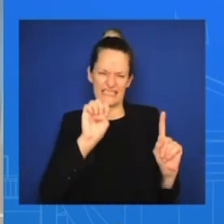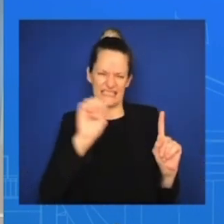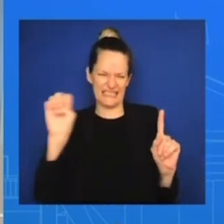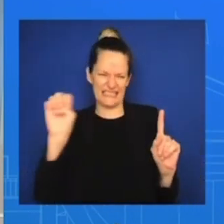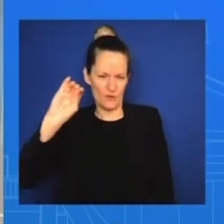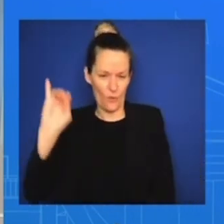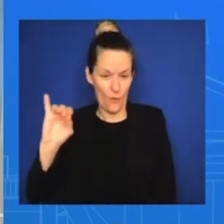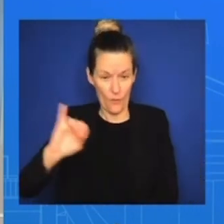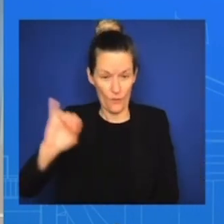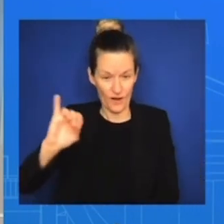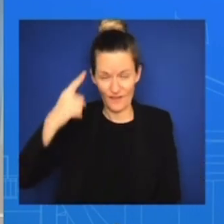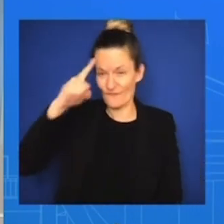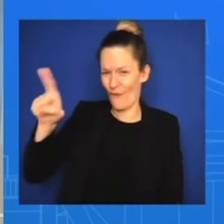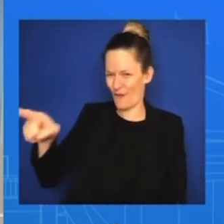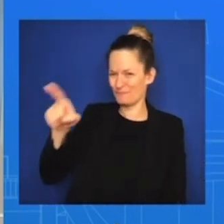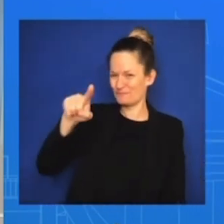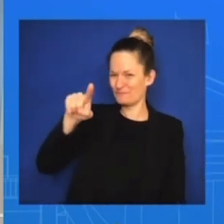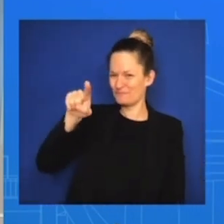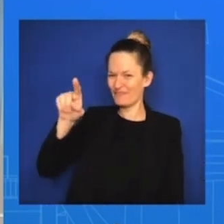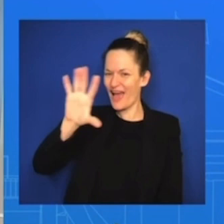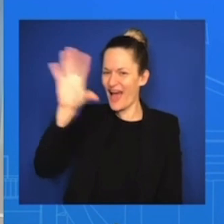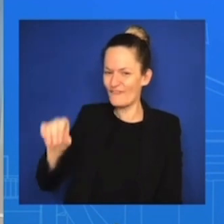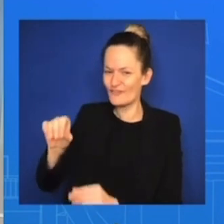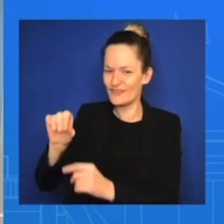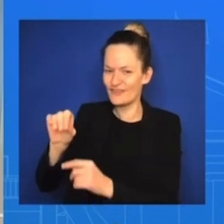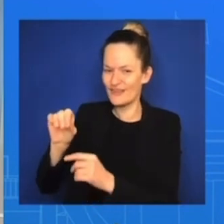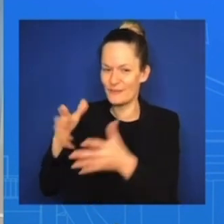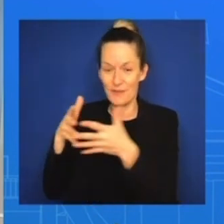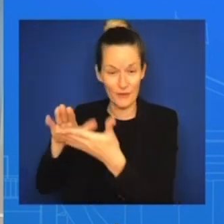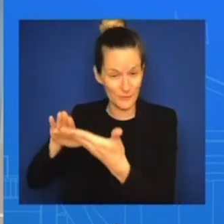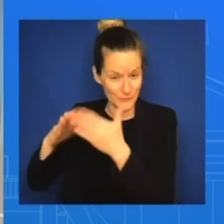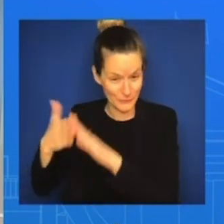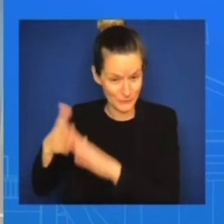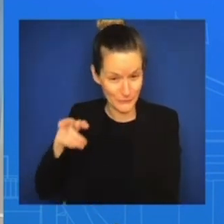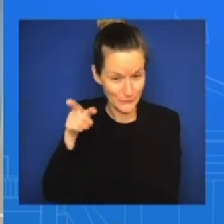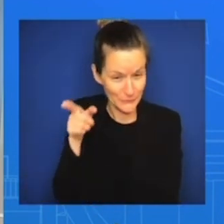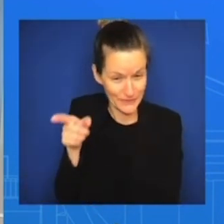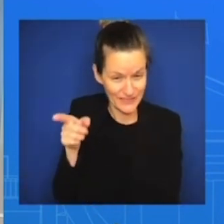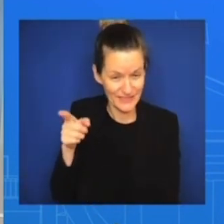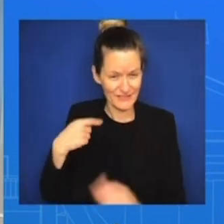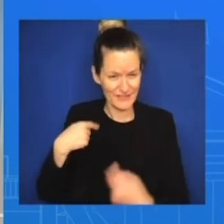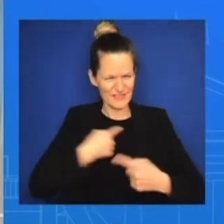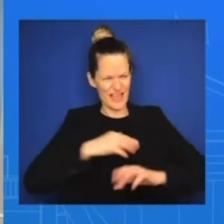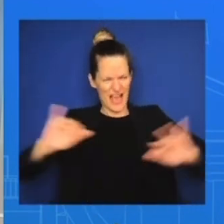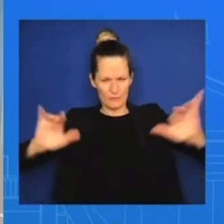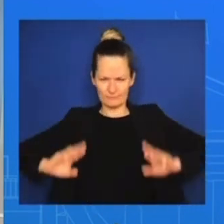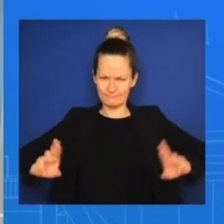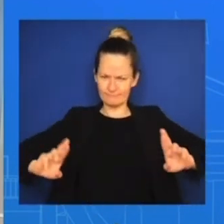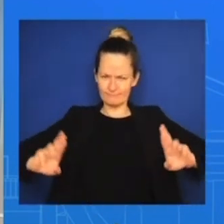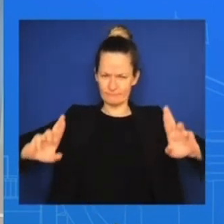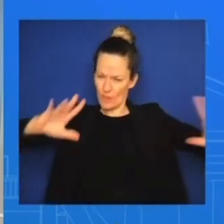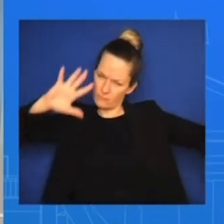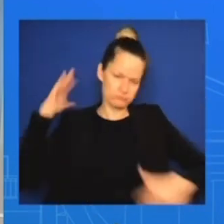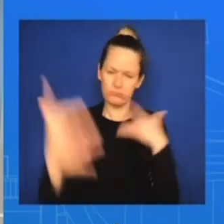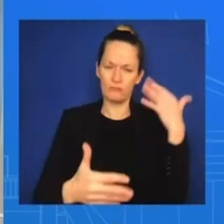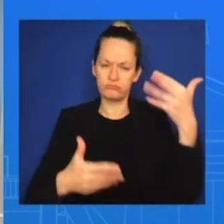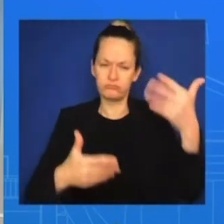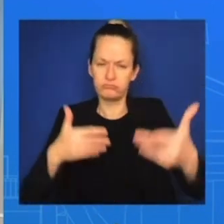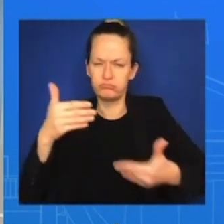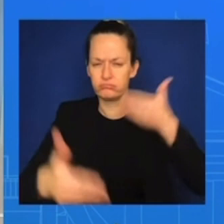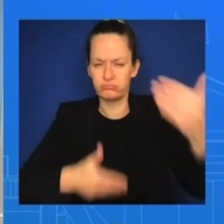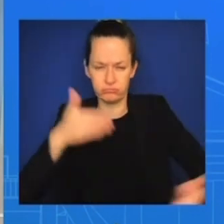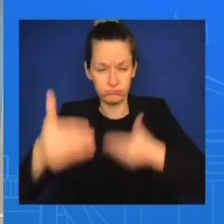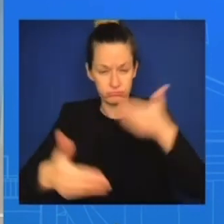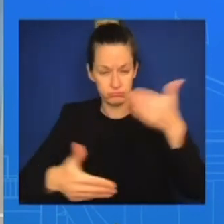for that moment where we had to really spring into action. And I think the ways in which we advanced COVID equity was first. When other